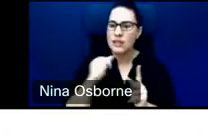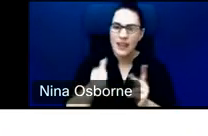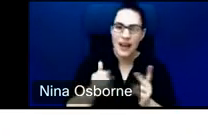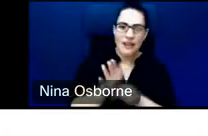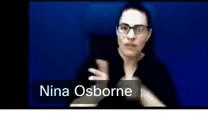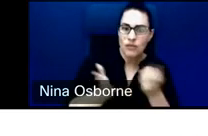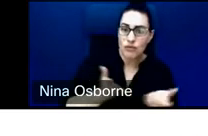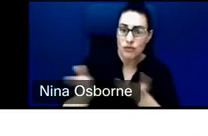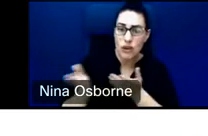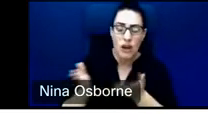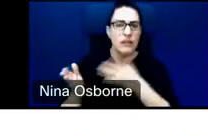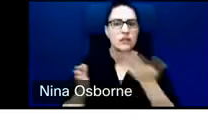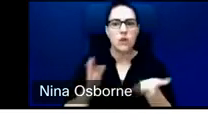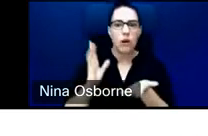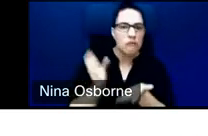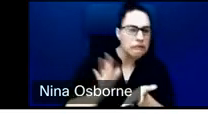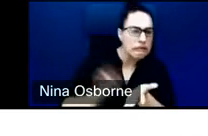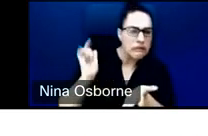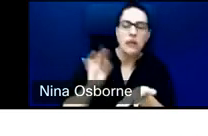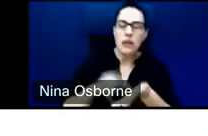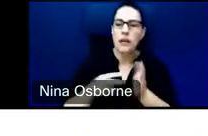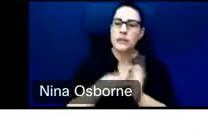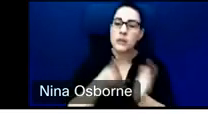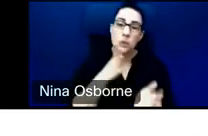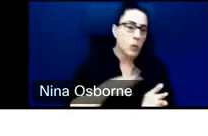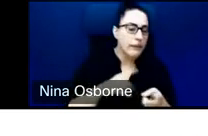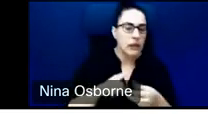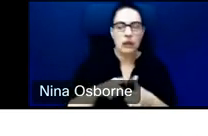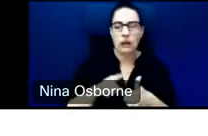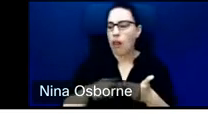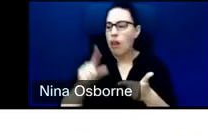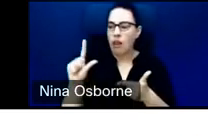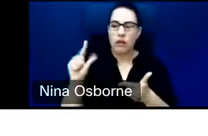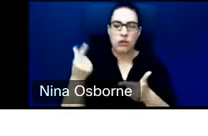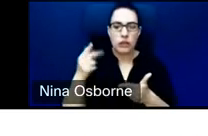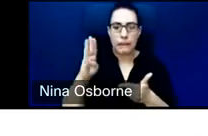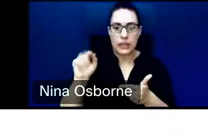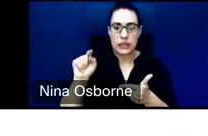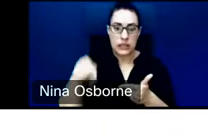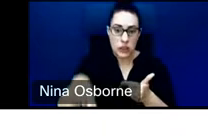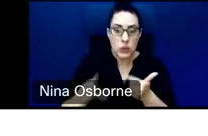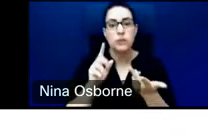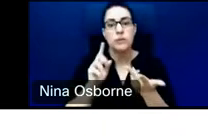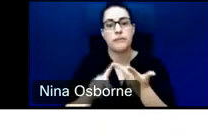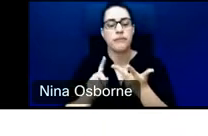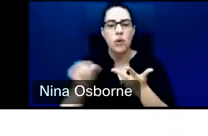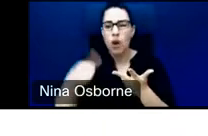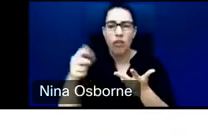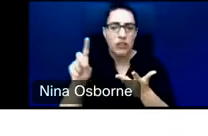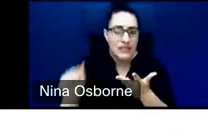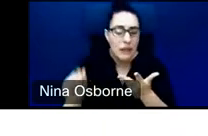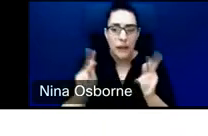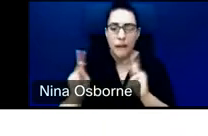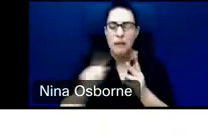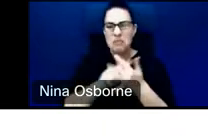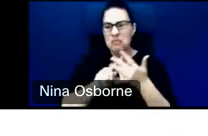it's women, whether it's members of the LGBTQ community, whether it's other marginalized groups or members of the disabled community, not just